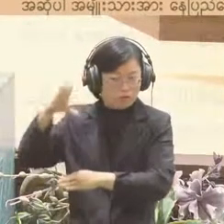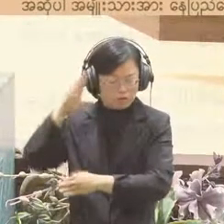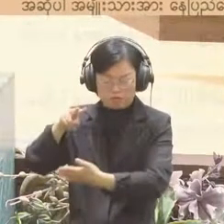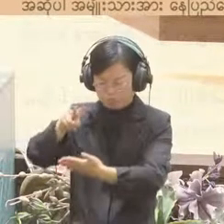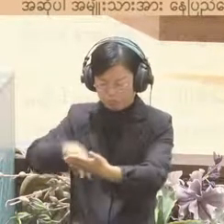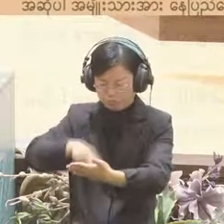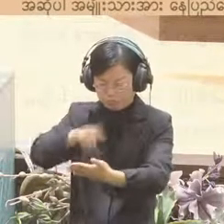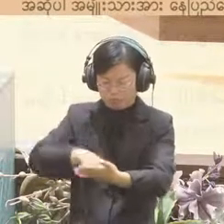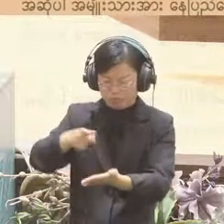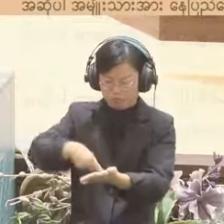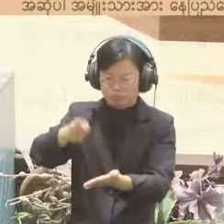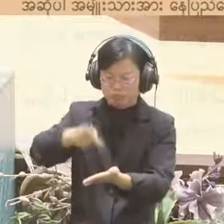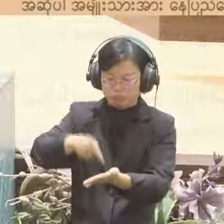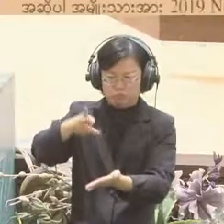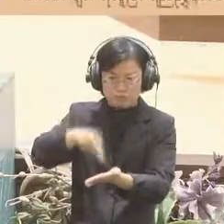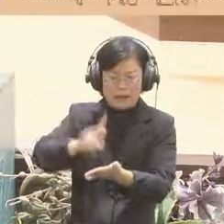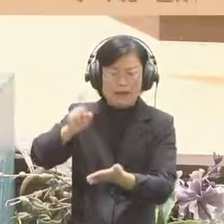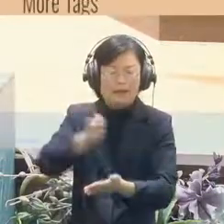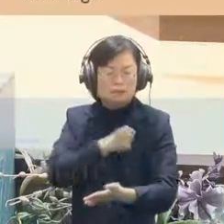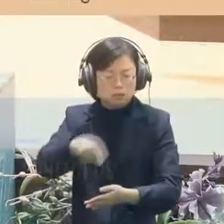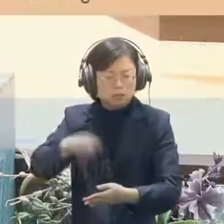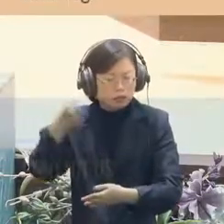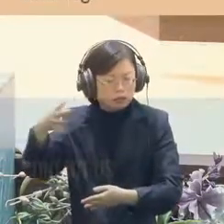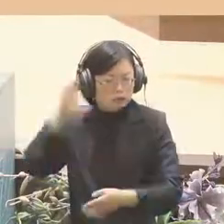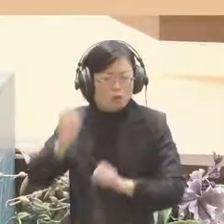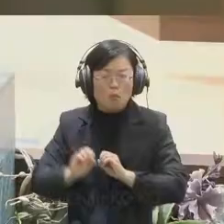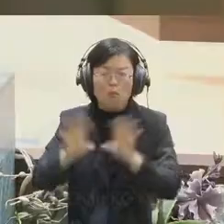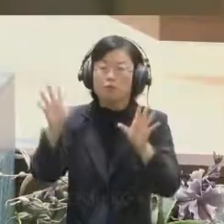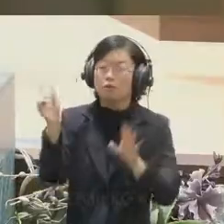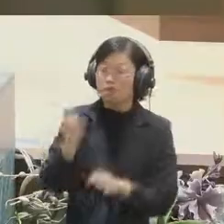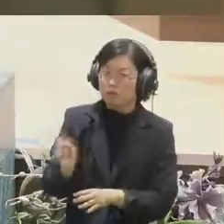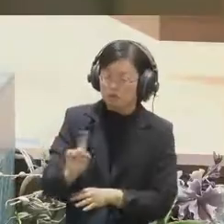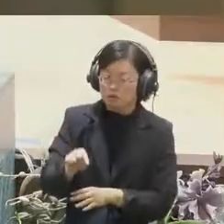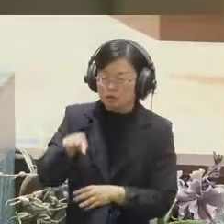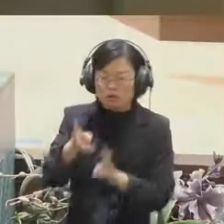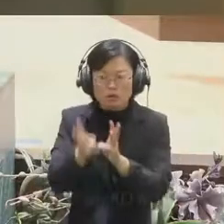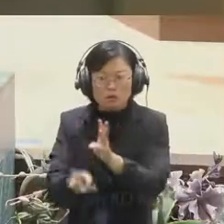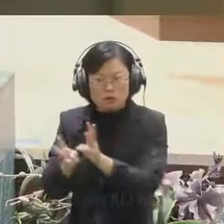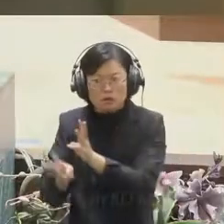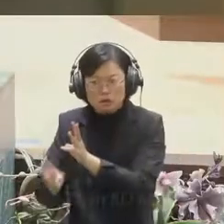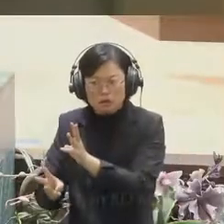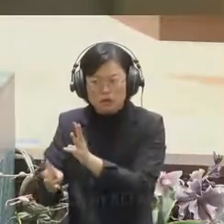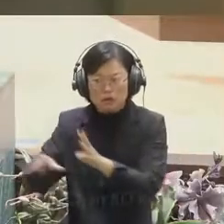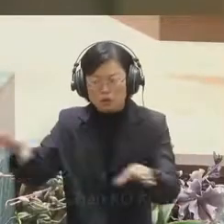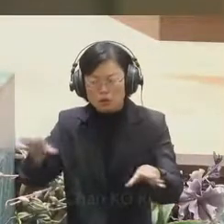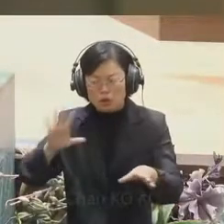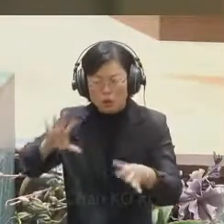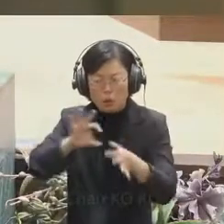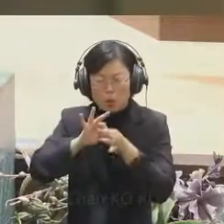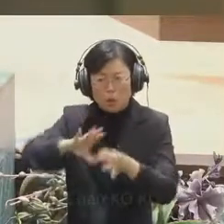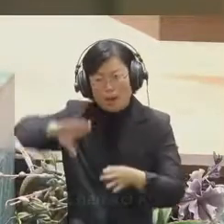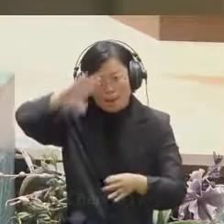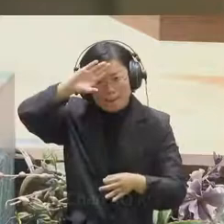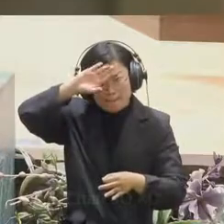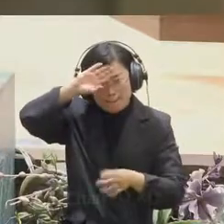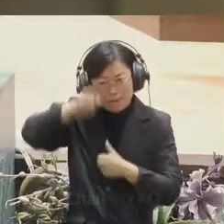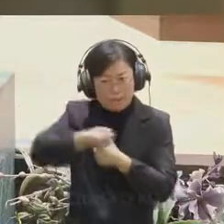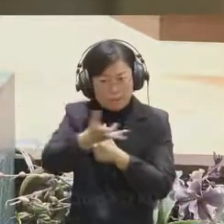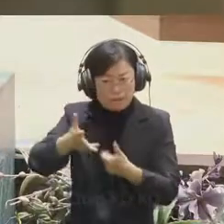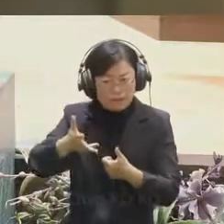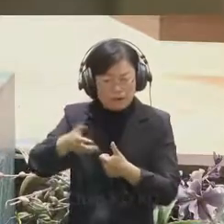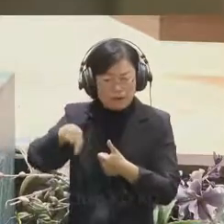kind of data is given in the news and what is useful for us. In that way we get out the business